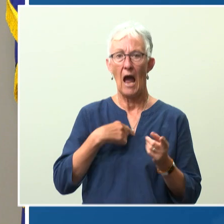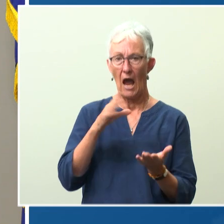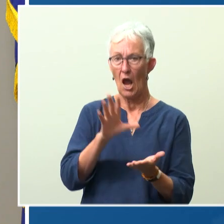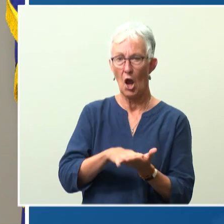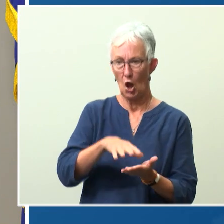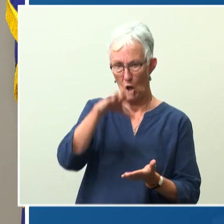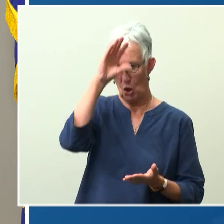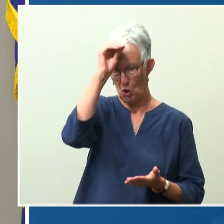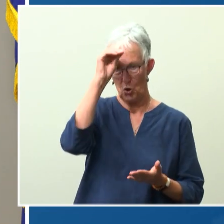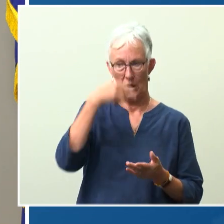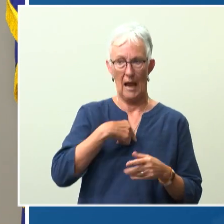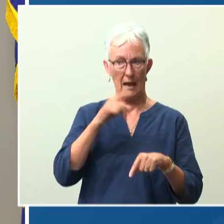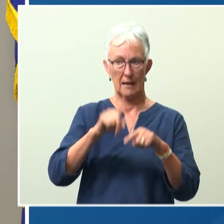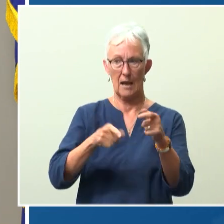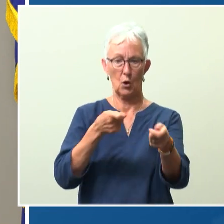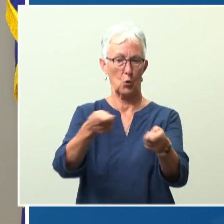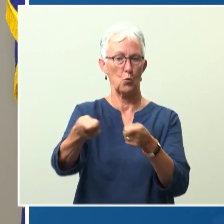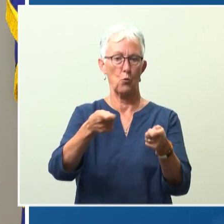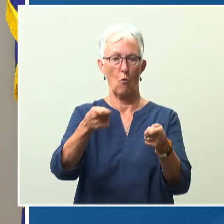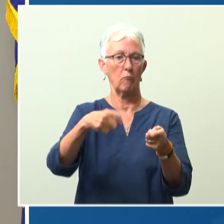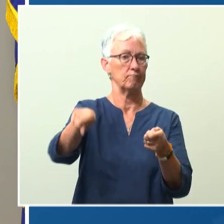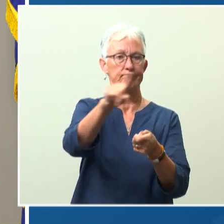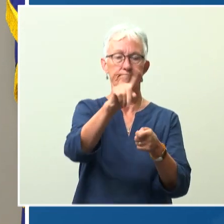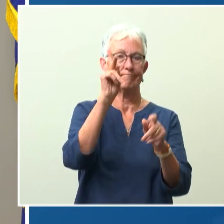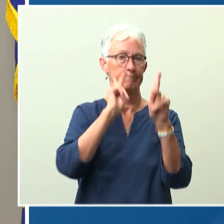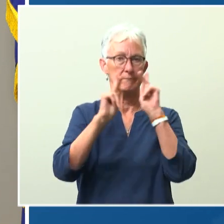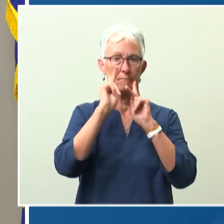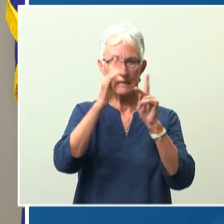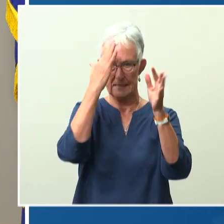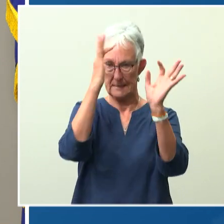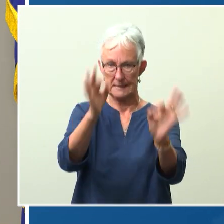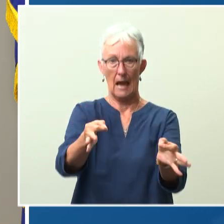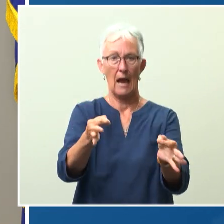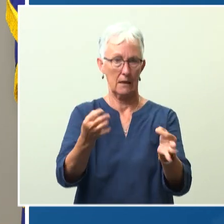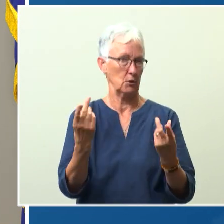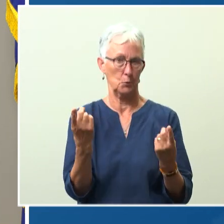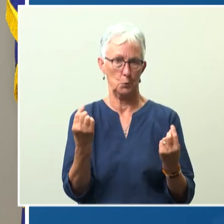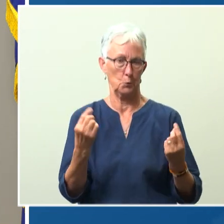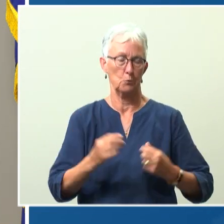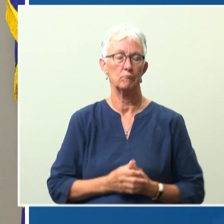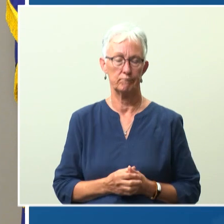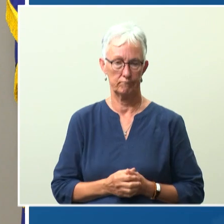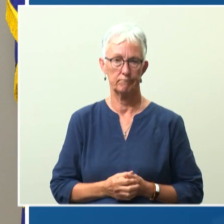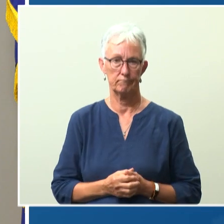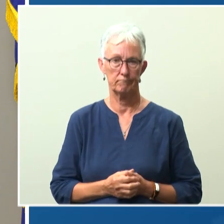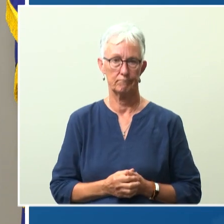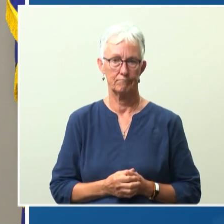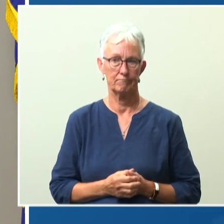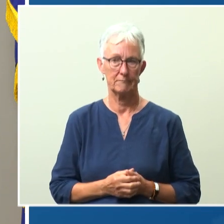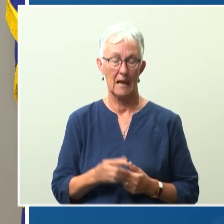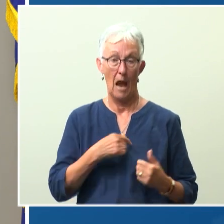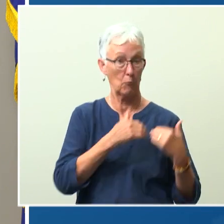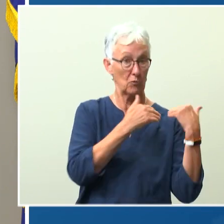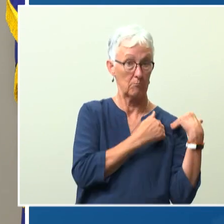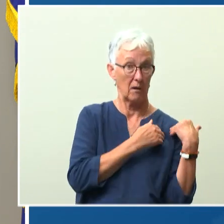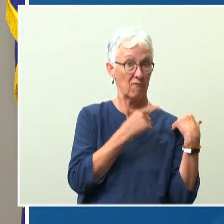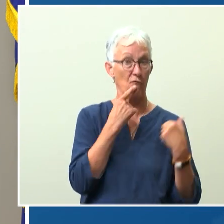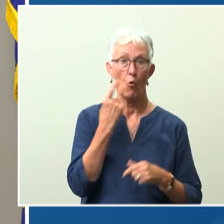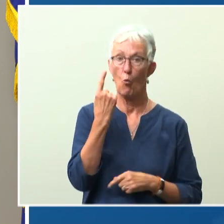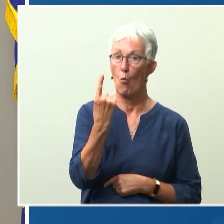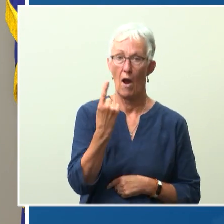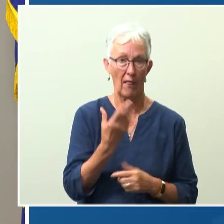longer in my control. What I can control is my attitude and my impact. I don't expect you to